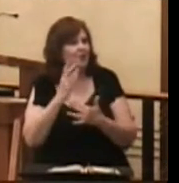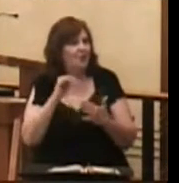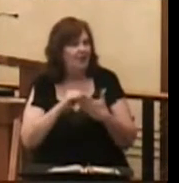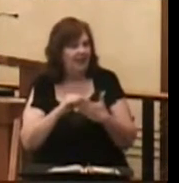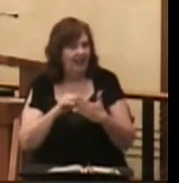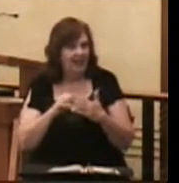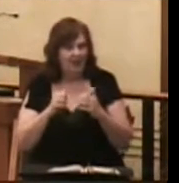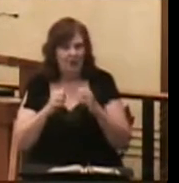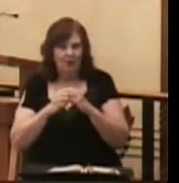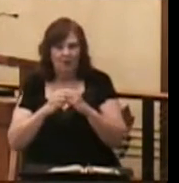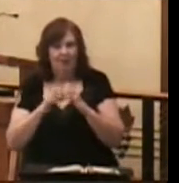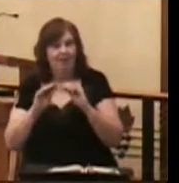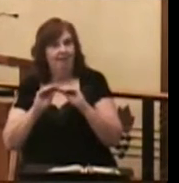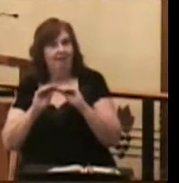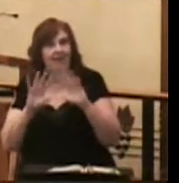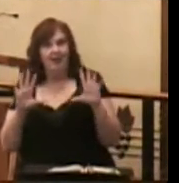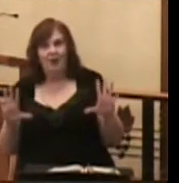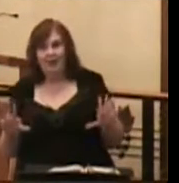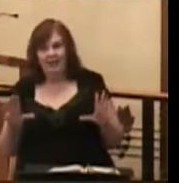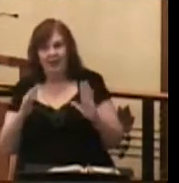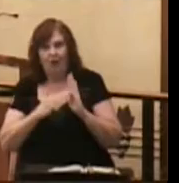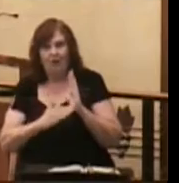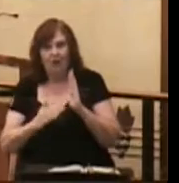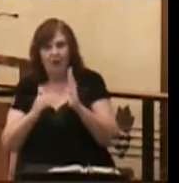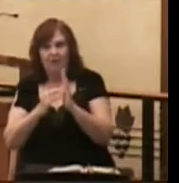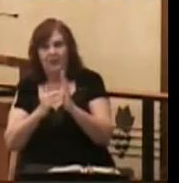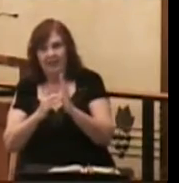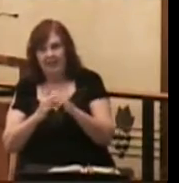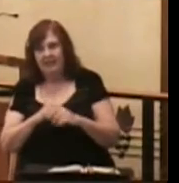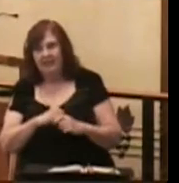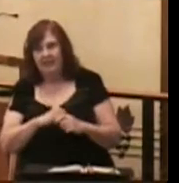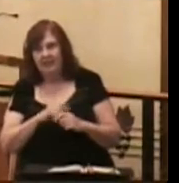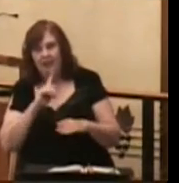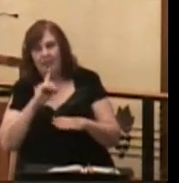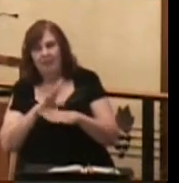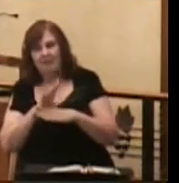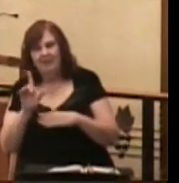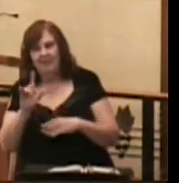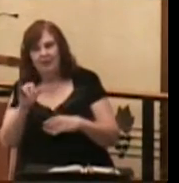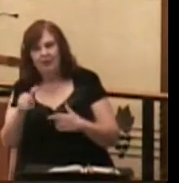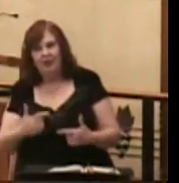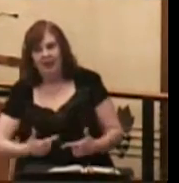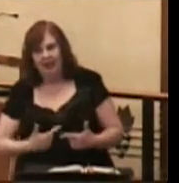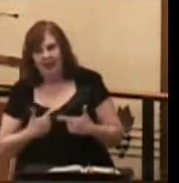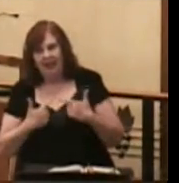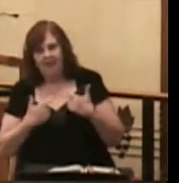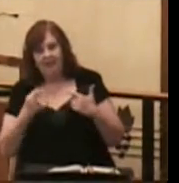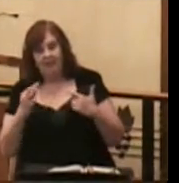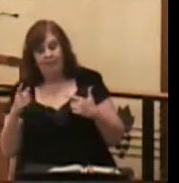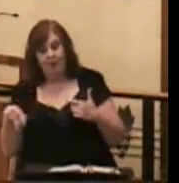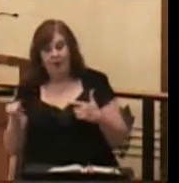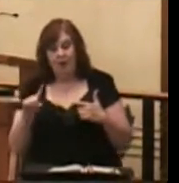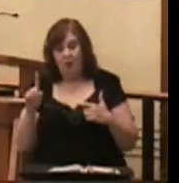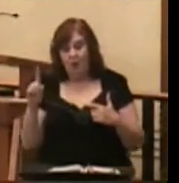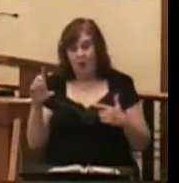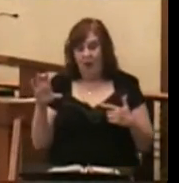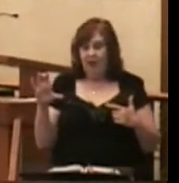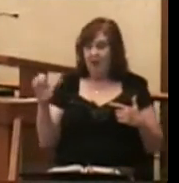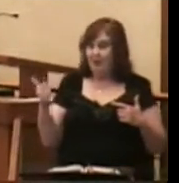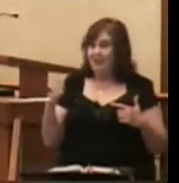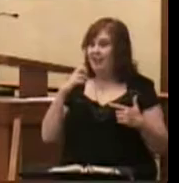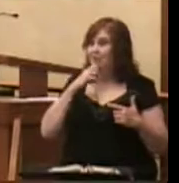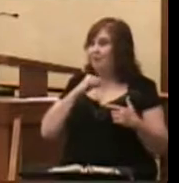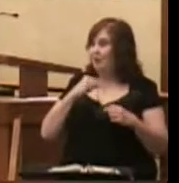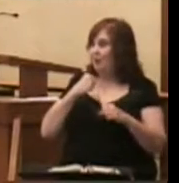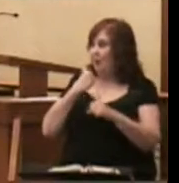with crystal clarity over and over again is the promise of eternal life. If you are 110 years